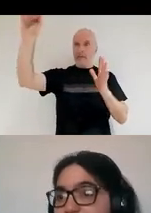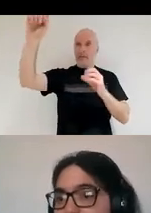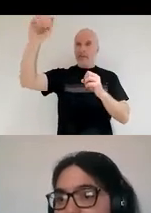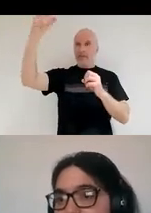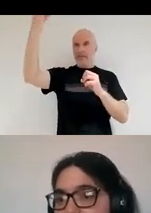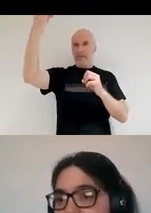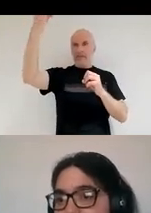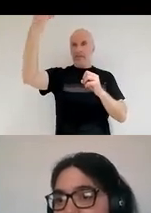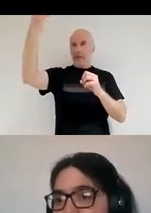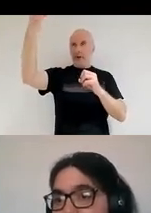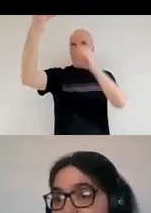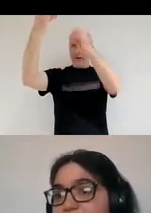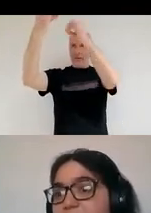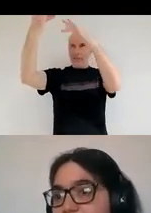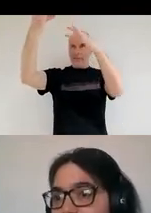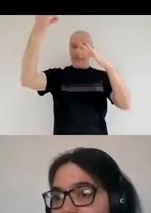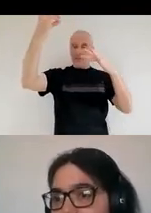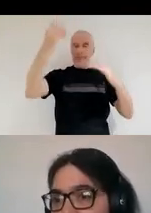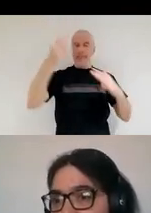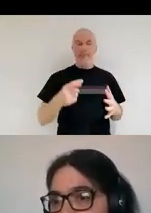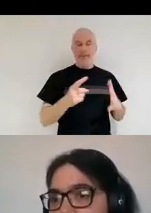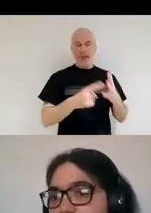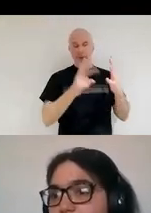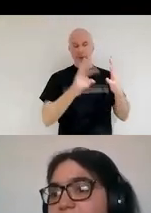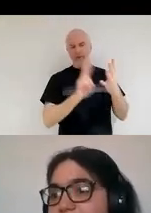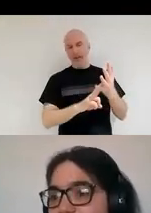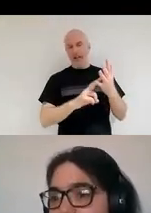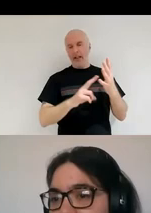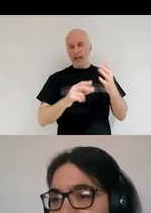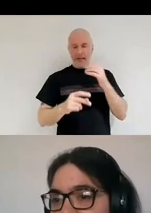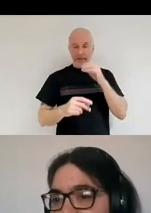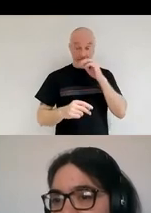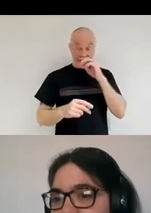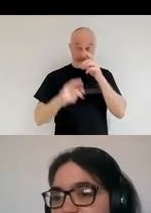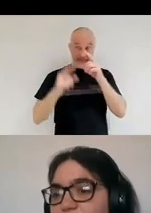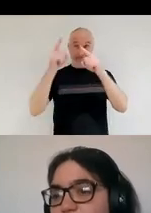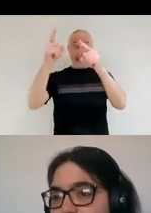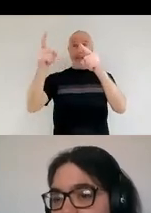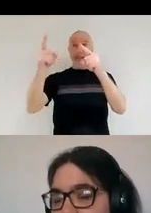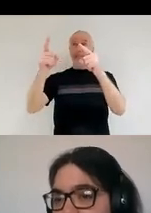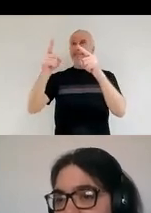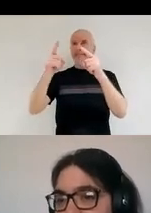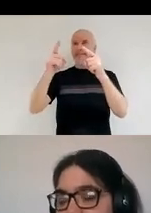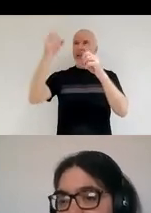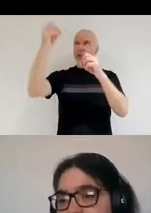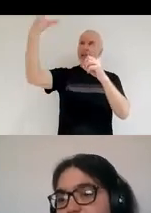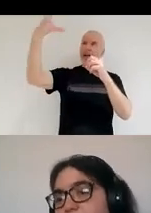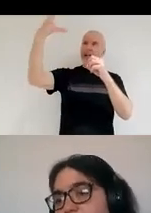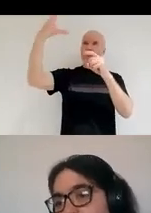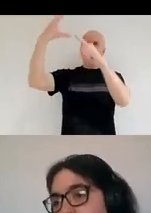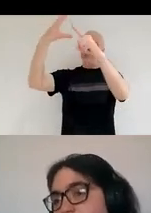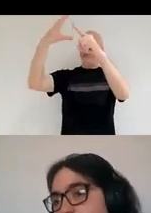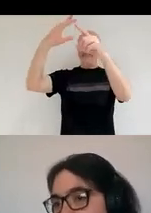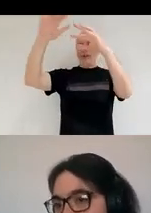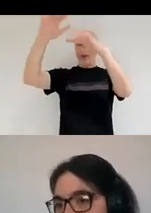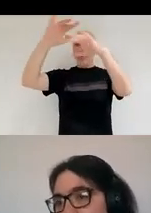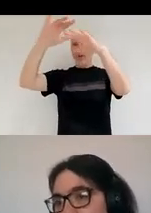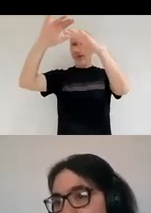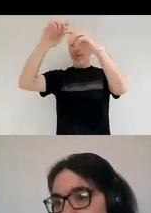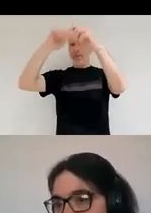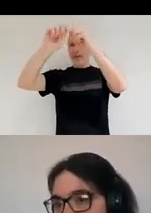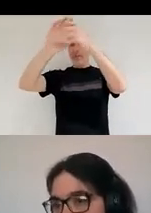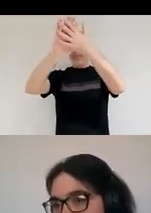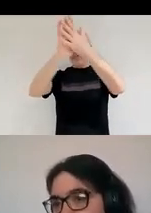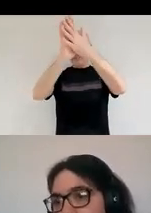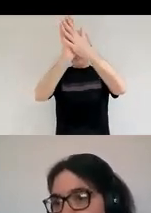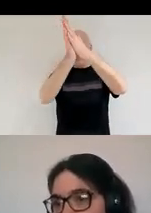light that comes from the stars just starts breaking up the dust and destroying the dust. So there are some regions of the